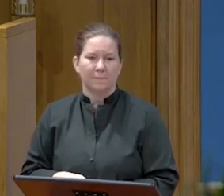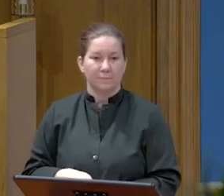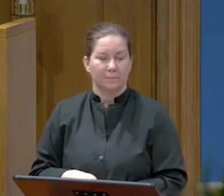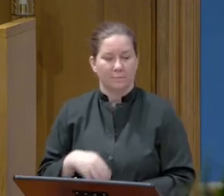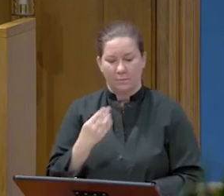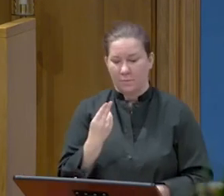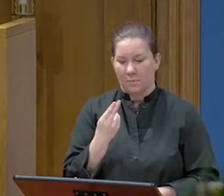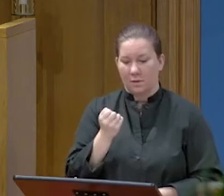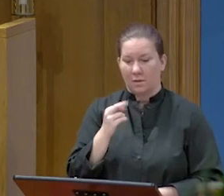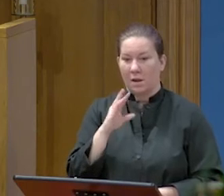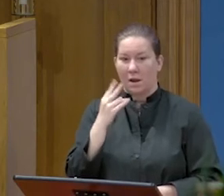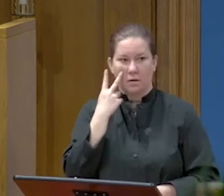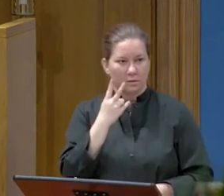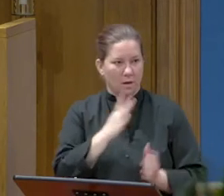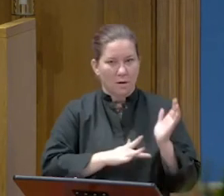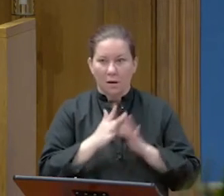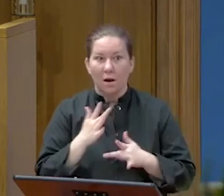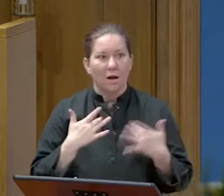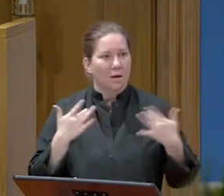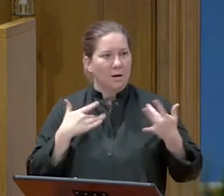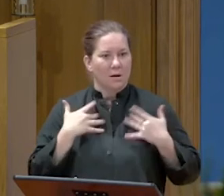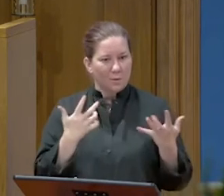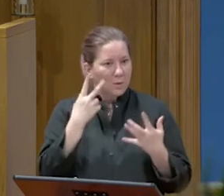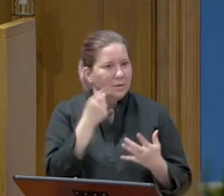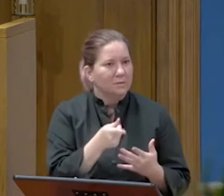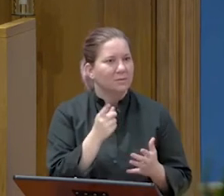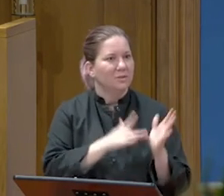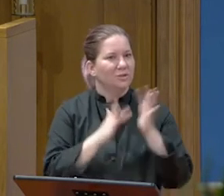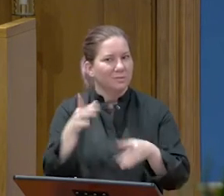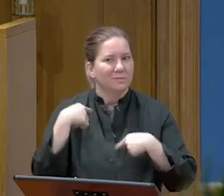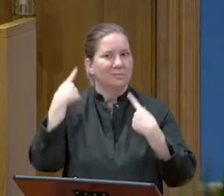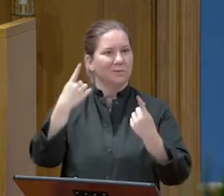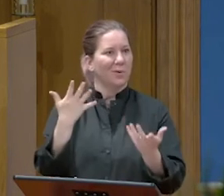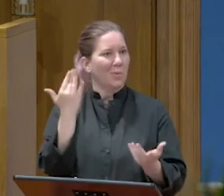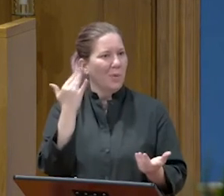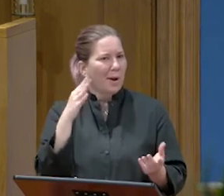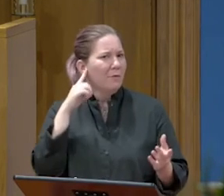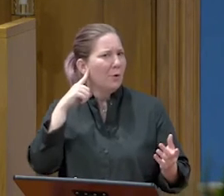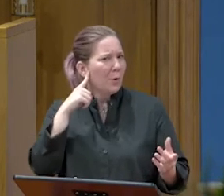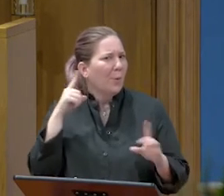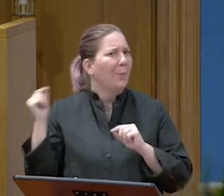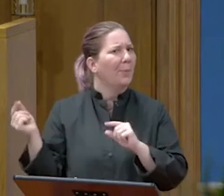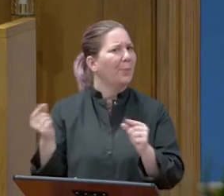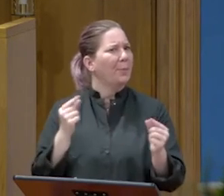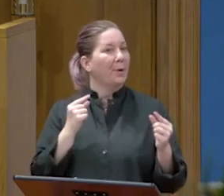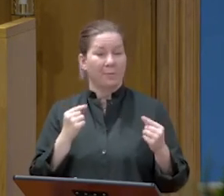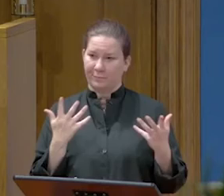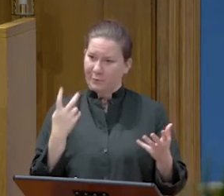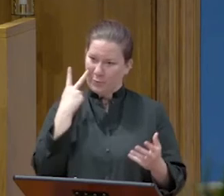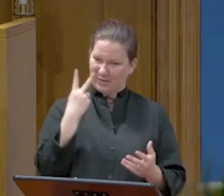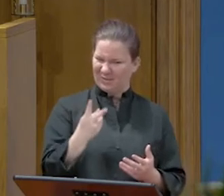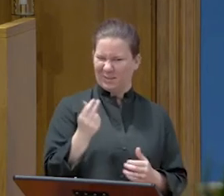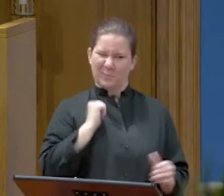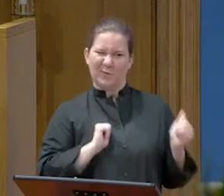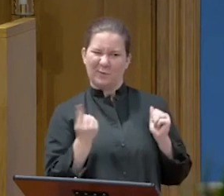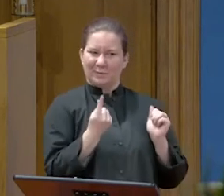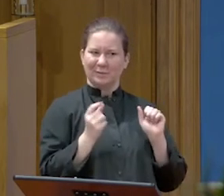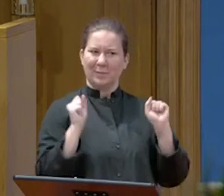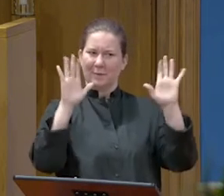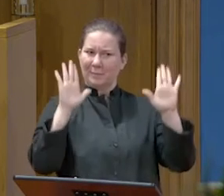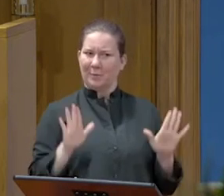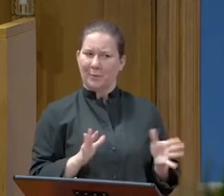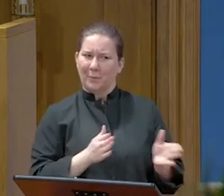for he had been wanting to see him for a long time, because he had heard about him and was hoping to see him perform some sign.